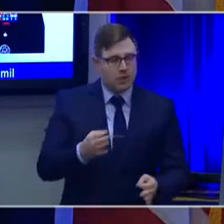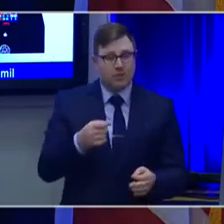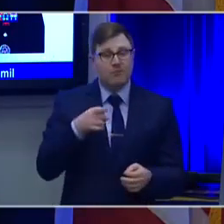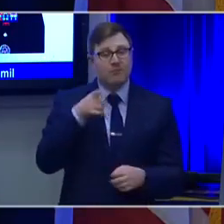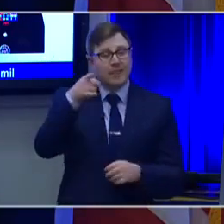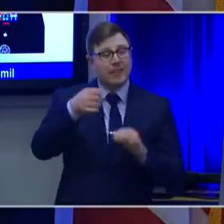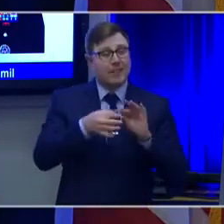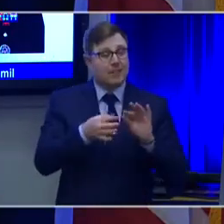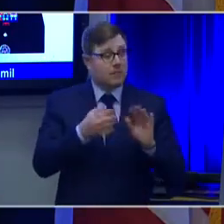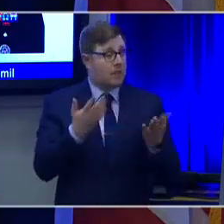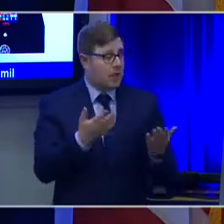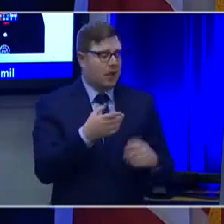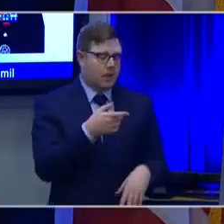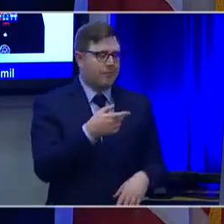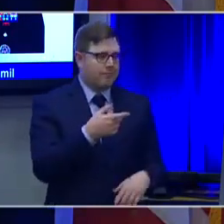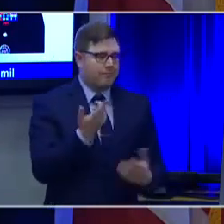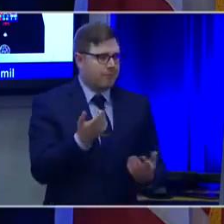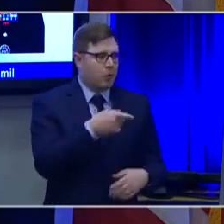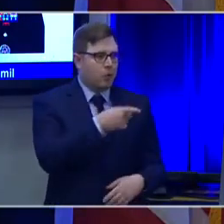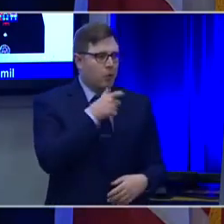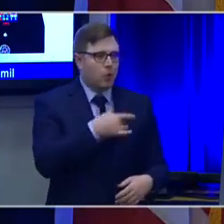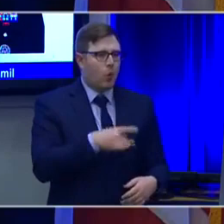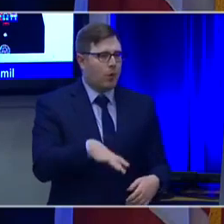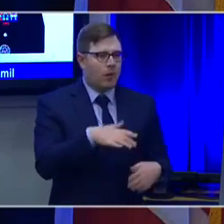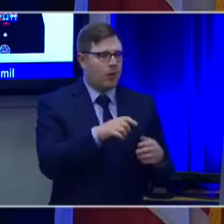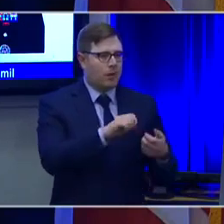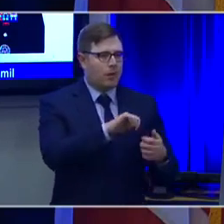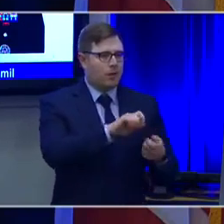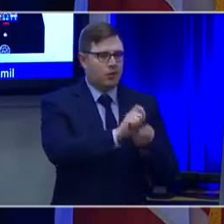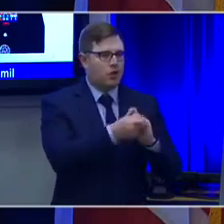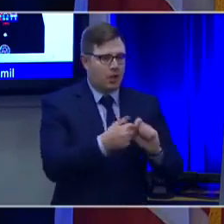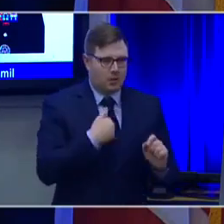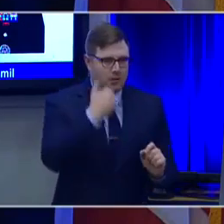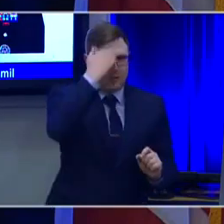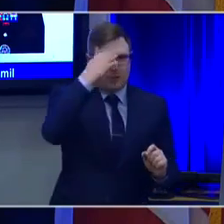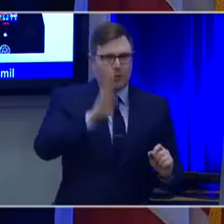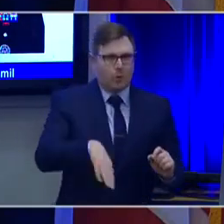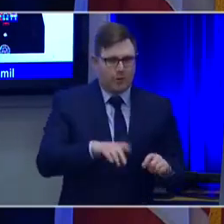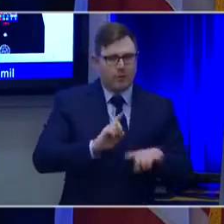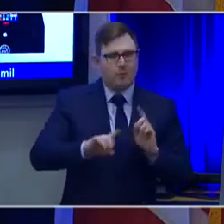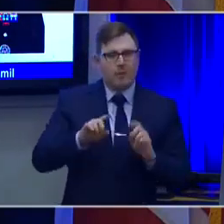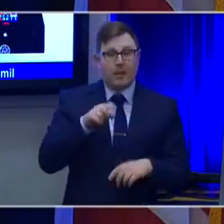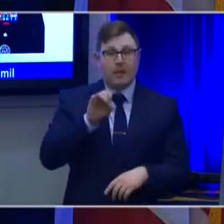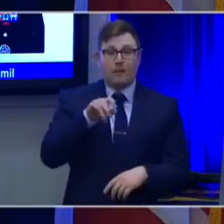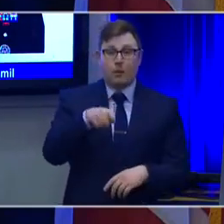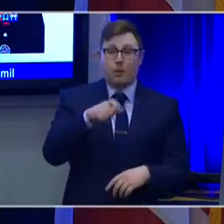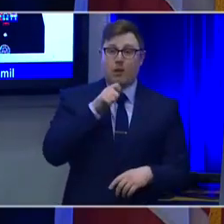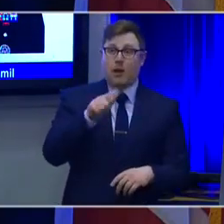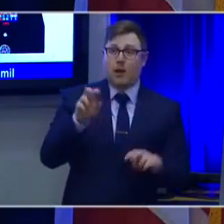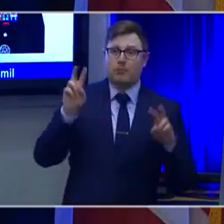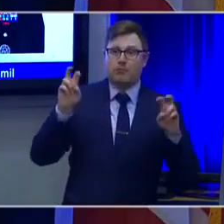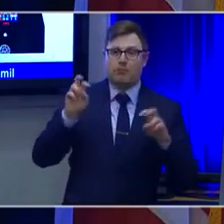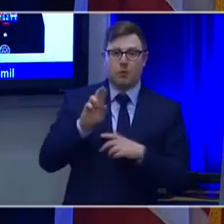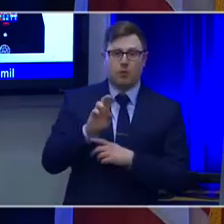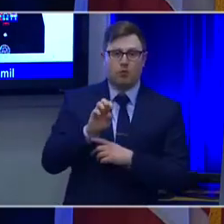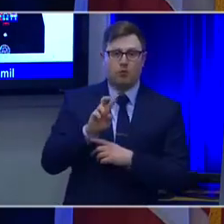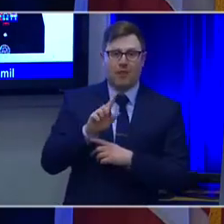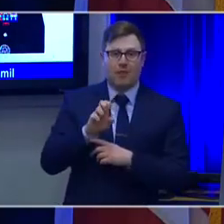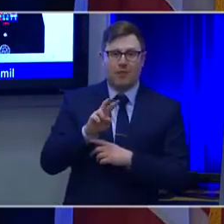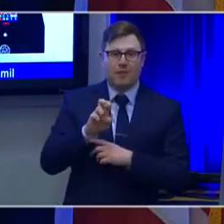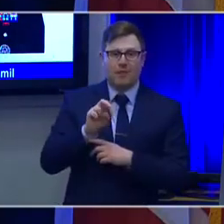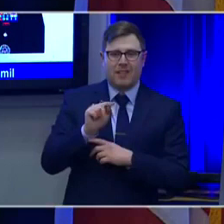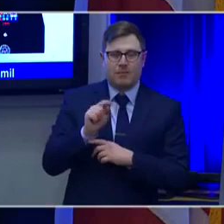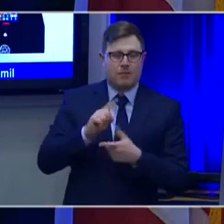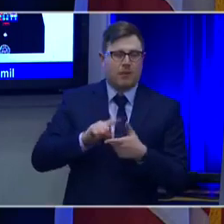but you're going to like being irrelevant a whole lot less. And it's always stuck with me because those are well-put